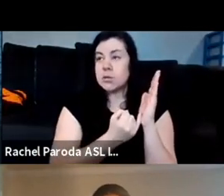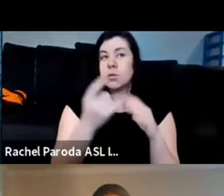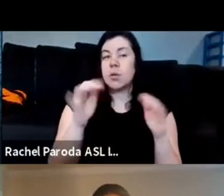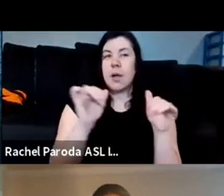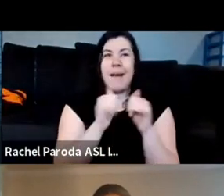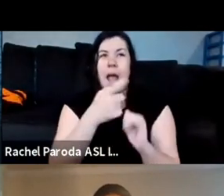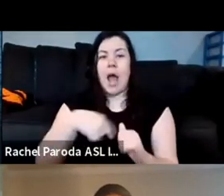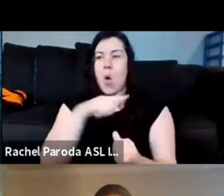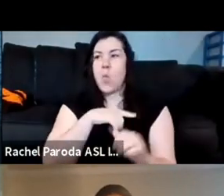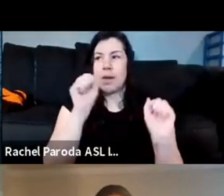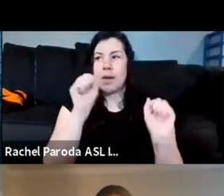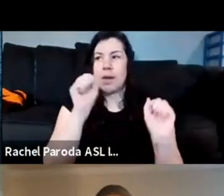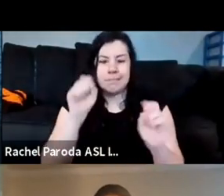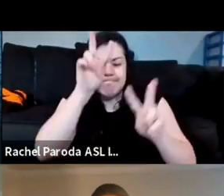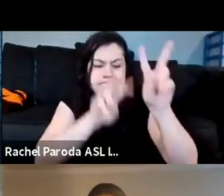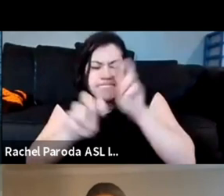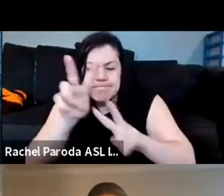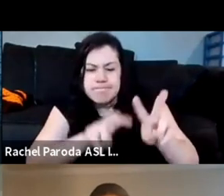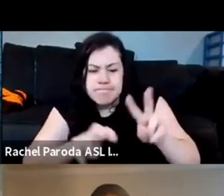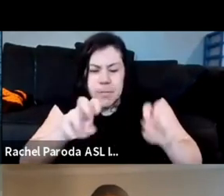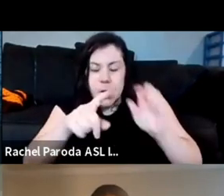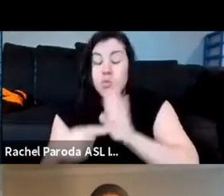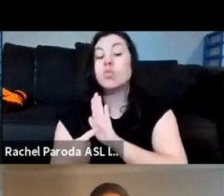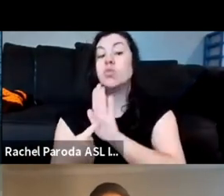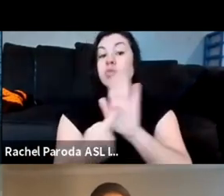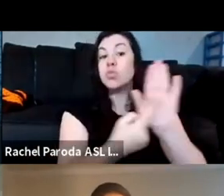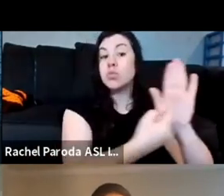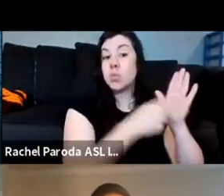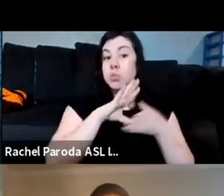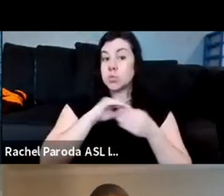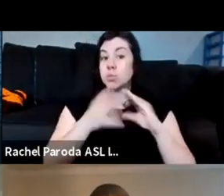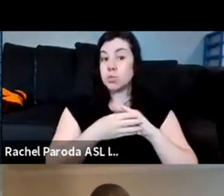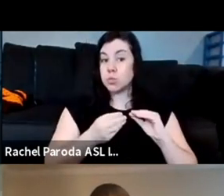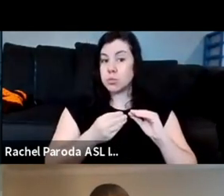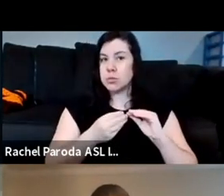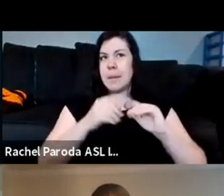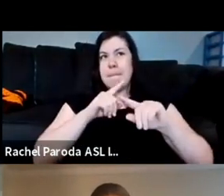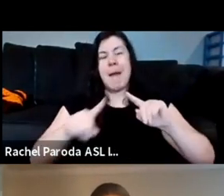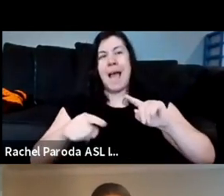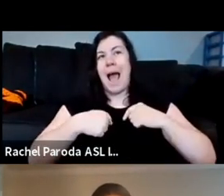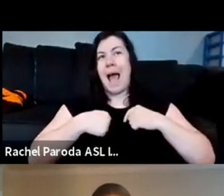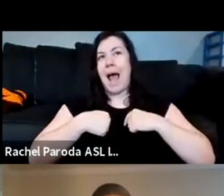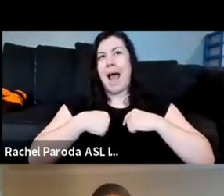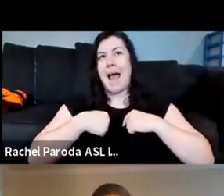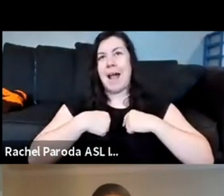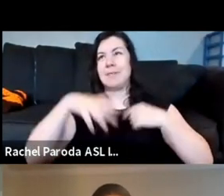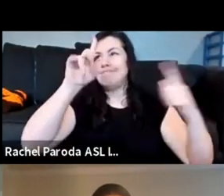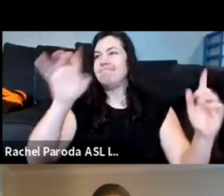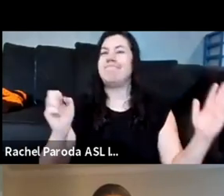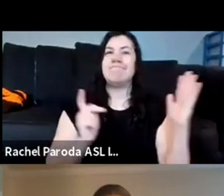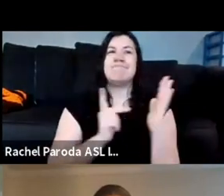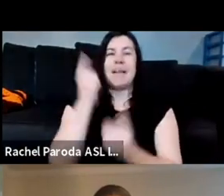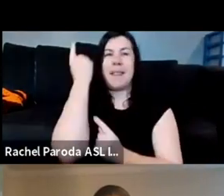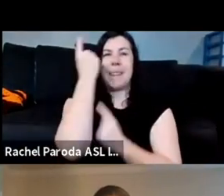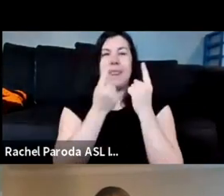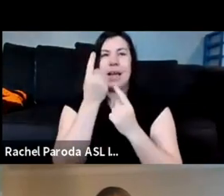explore make visible right these stories but i keep returning to um what sarah lewis wrote in um her